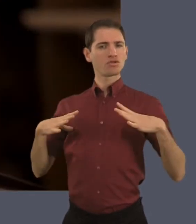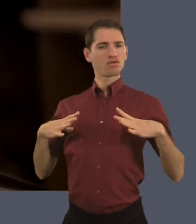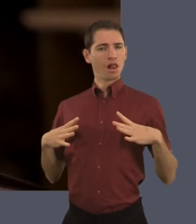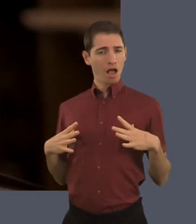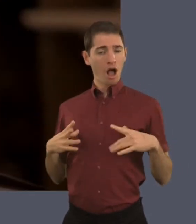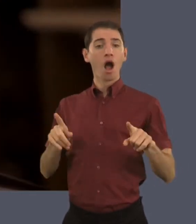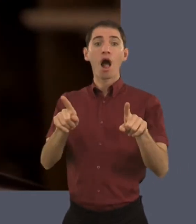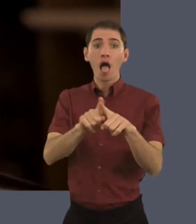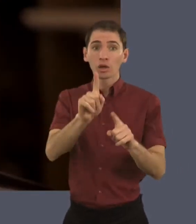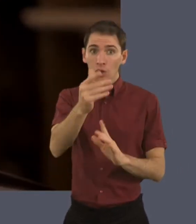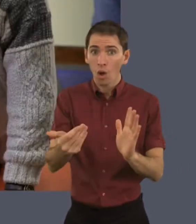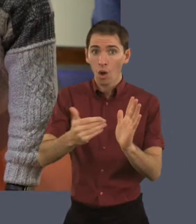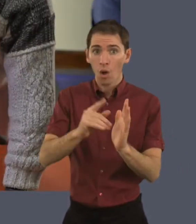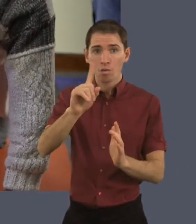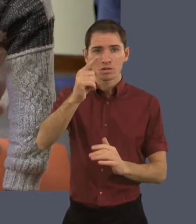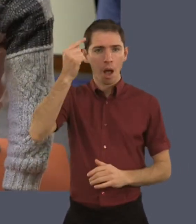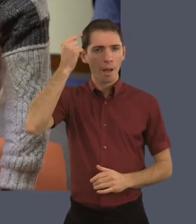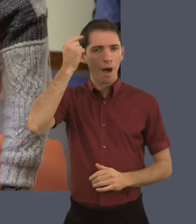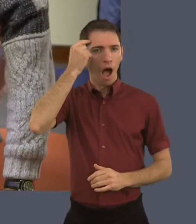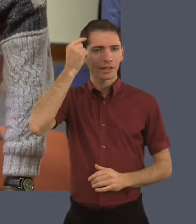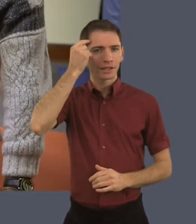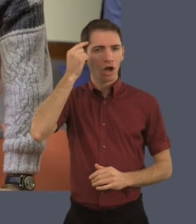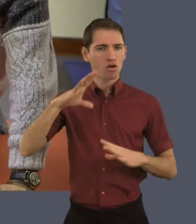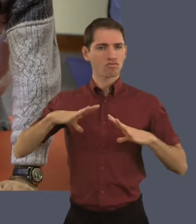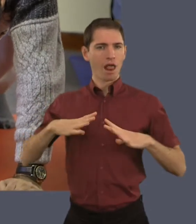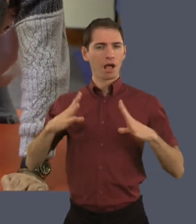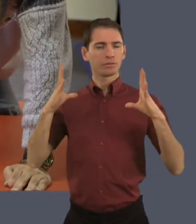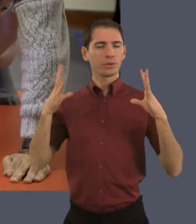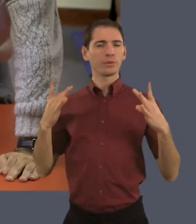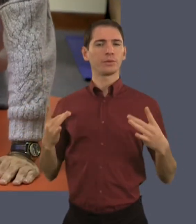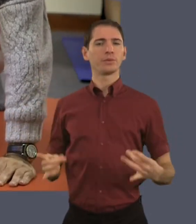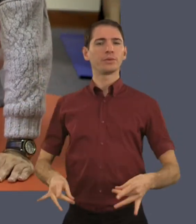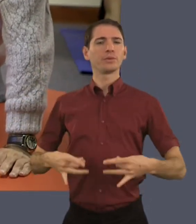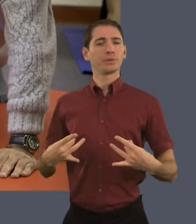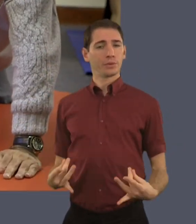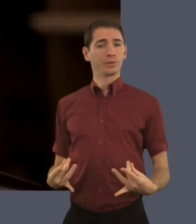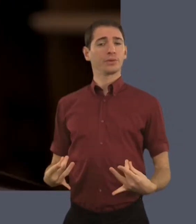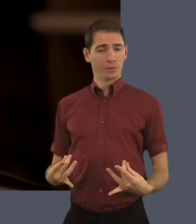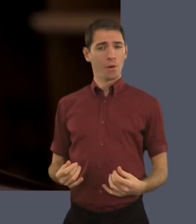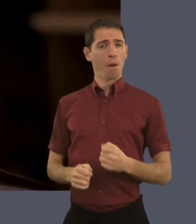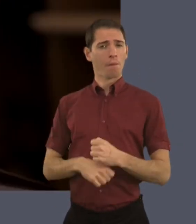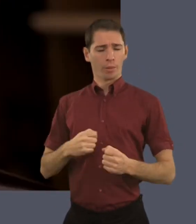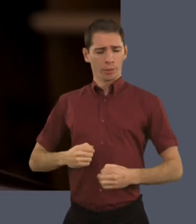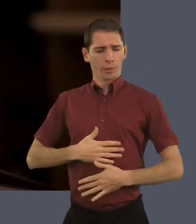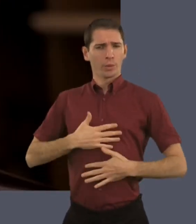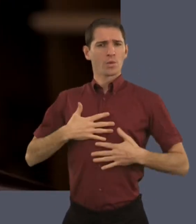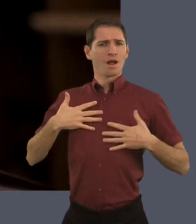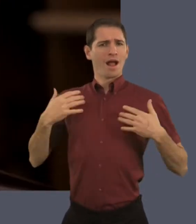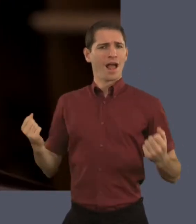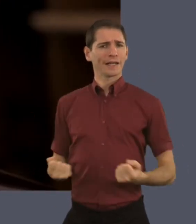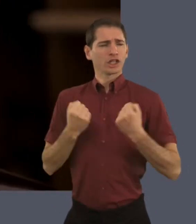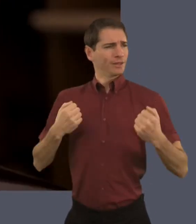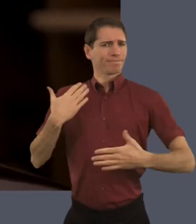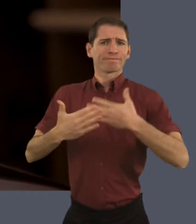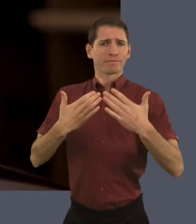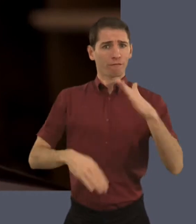relaxed not only my muscles but also my mind and that energy actually lasts for the